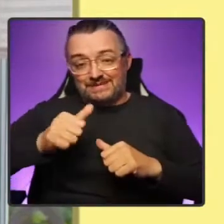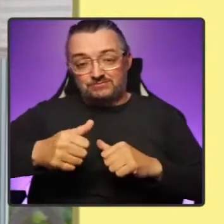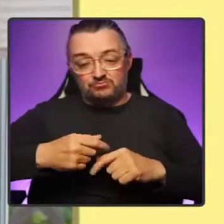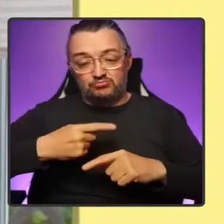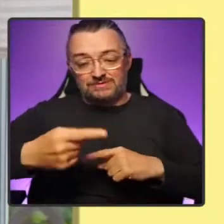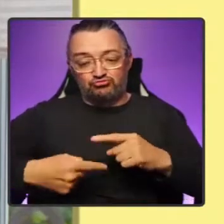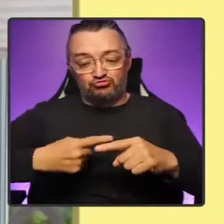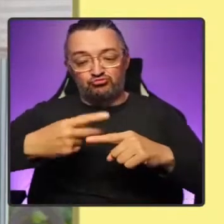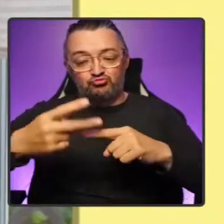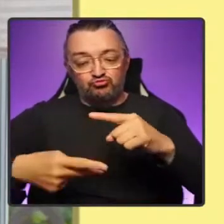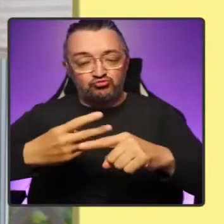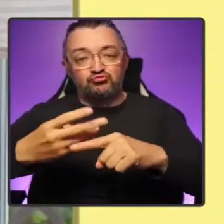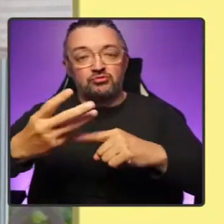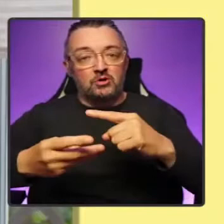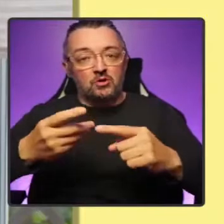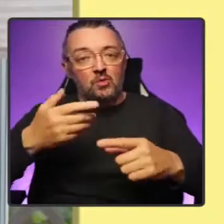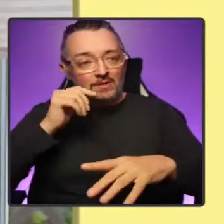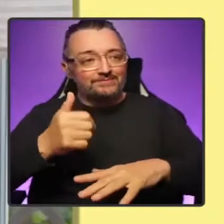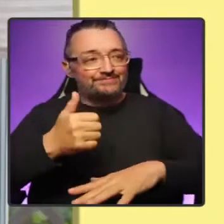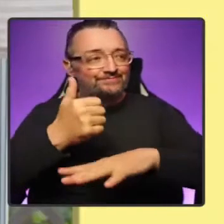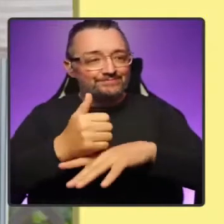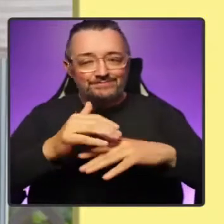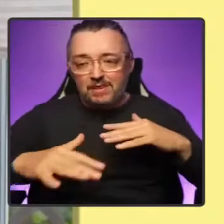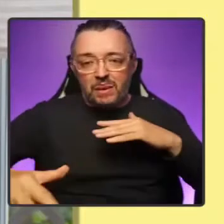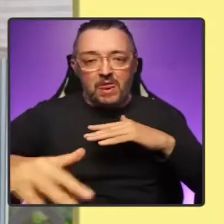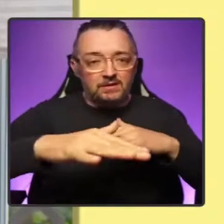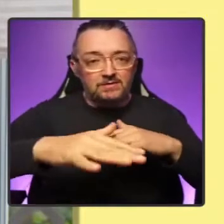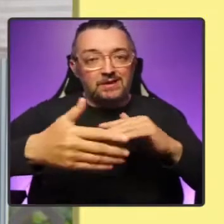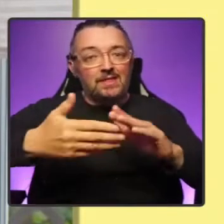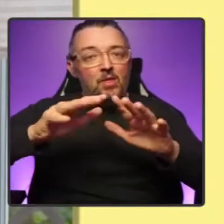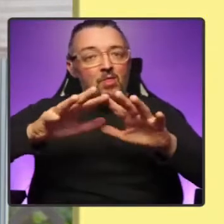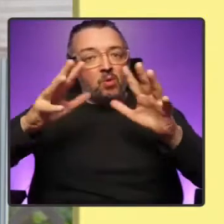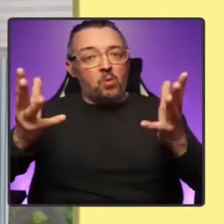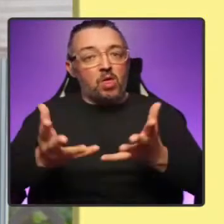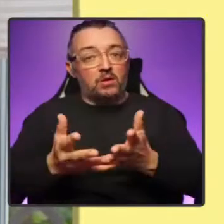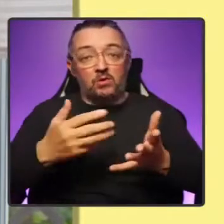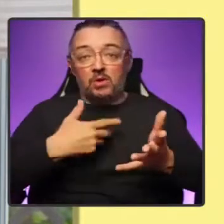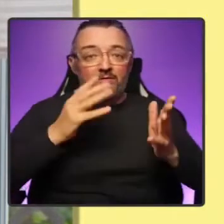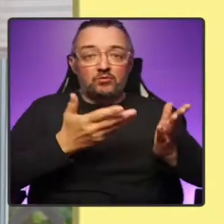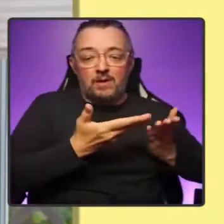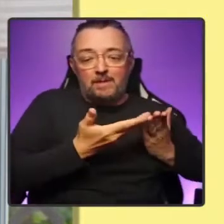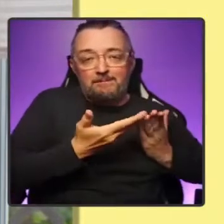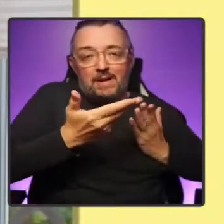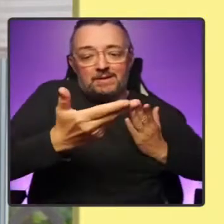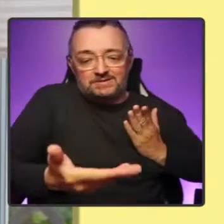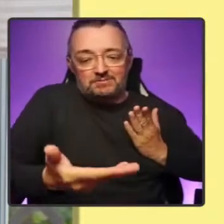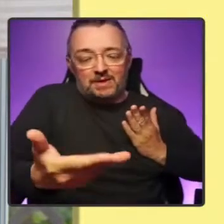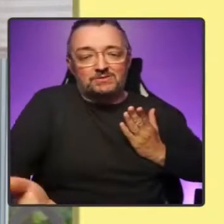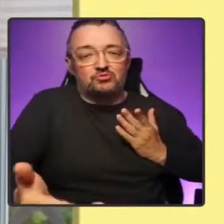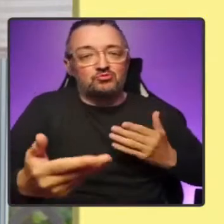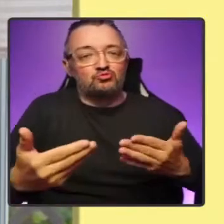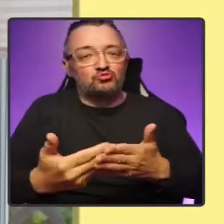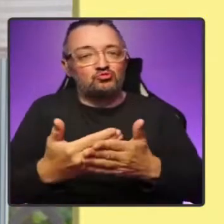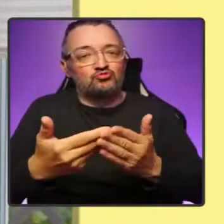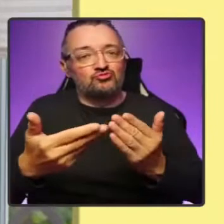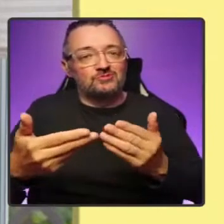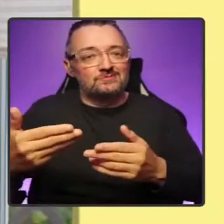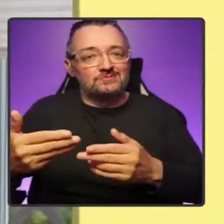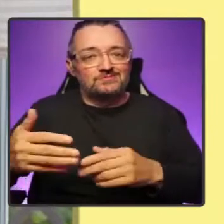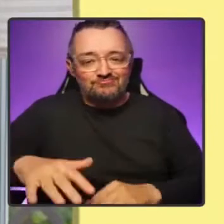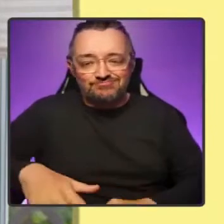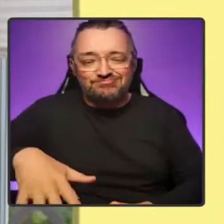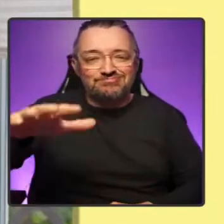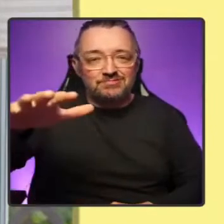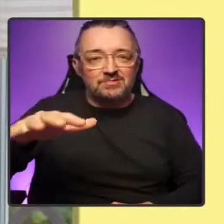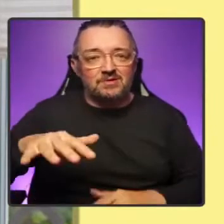land and the world that we pass on to future generations. The floods, wildfires, extreme